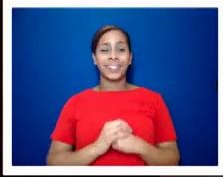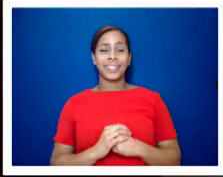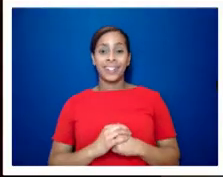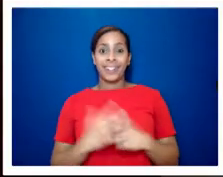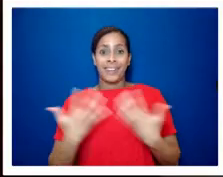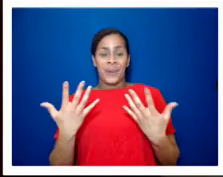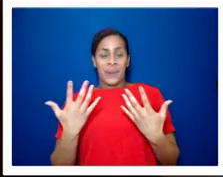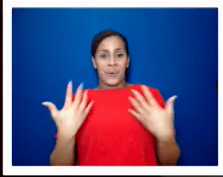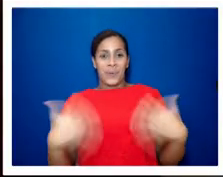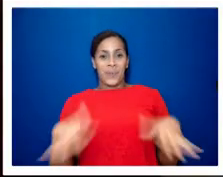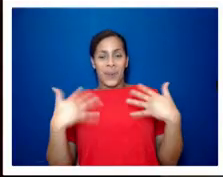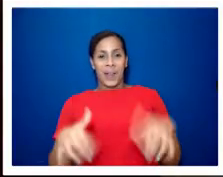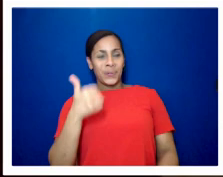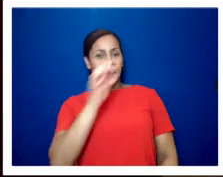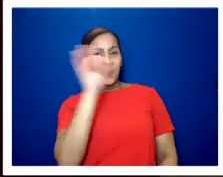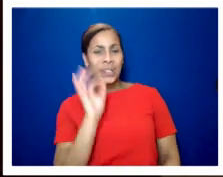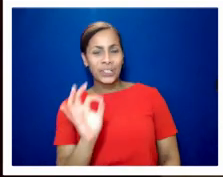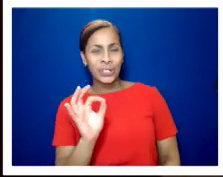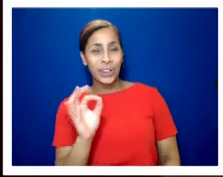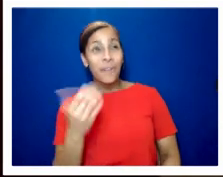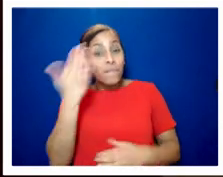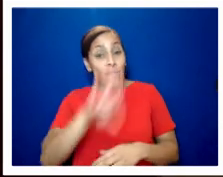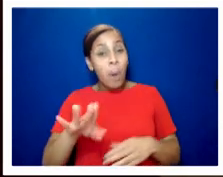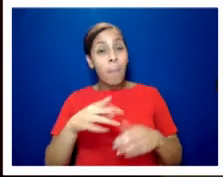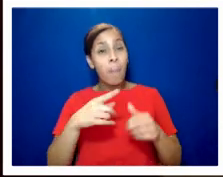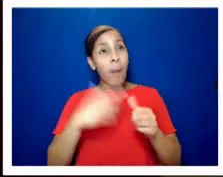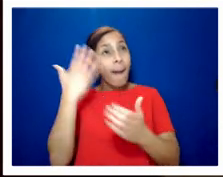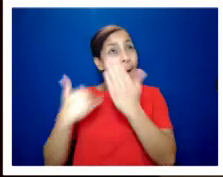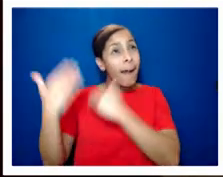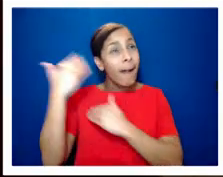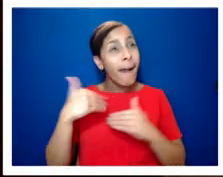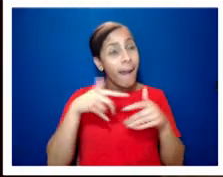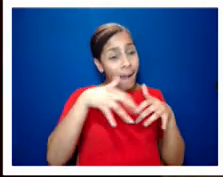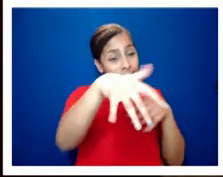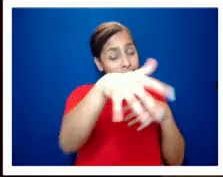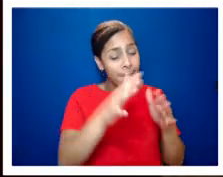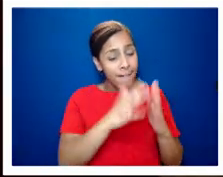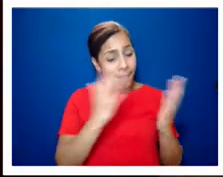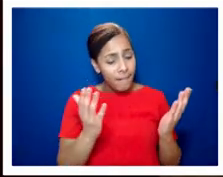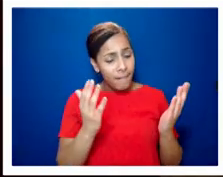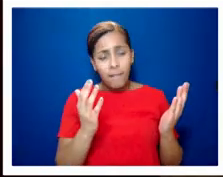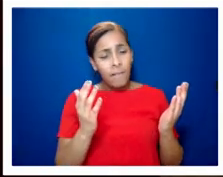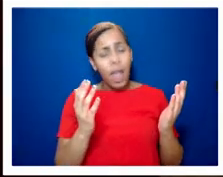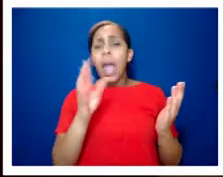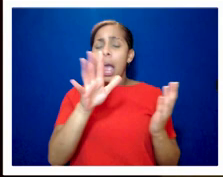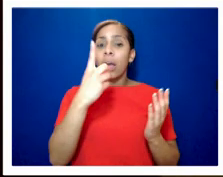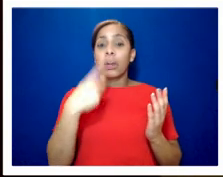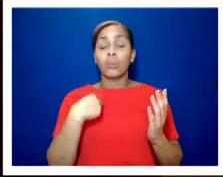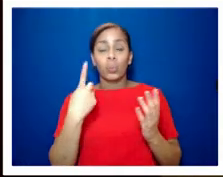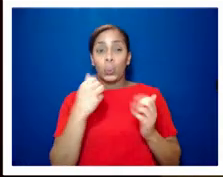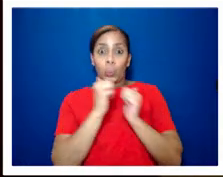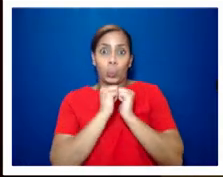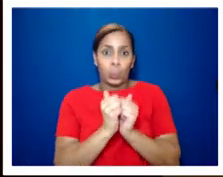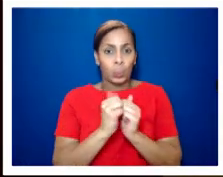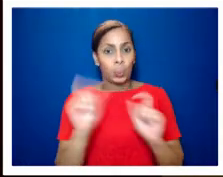i'm not i'm not i'm not sure from the archives themselves um one thing i did find incredibly useful when um was a i think it was a radio four